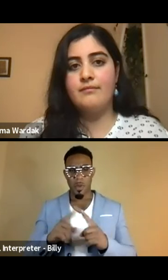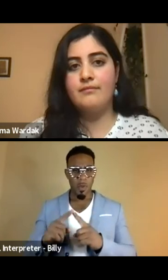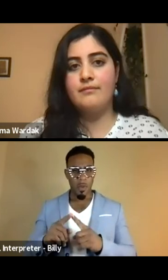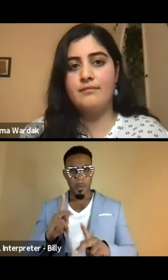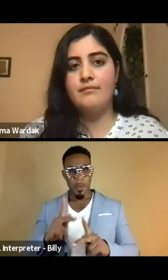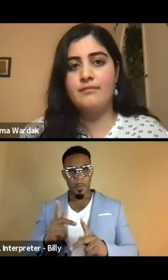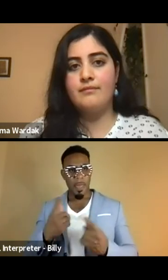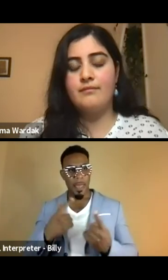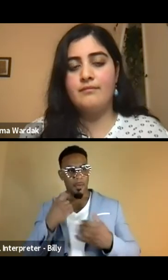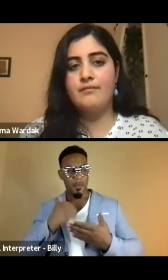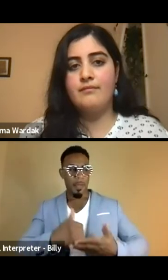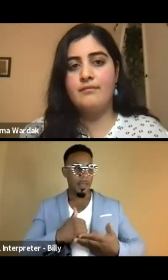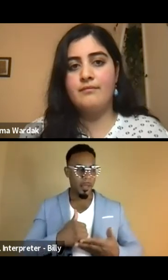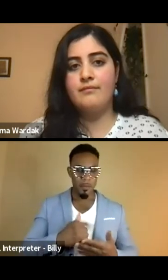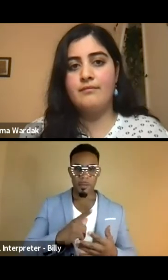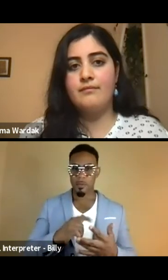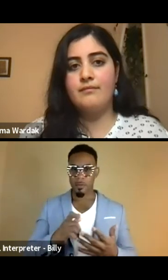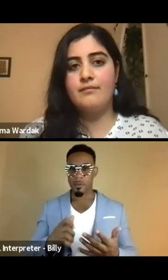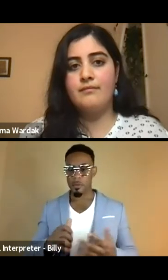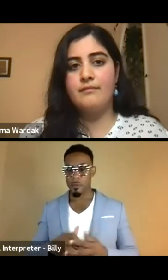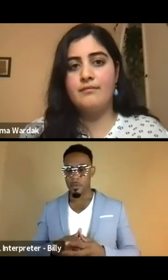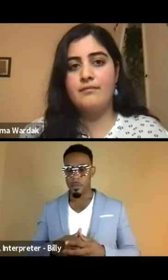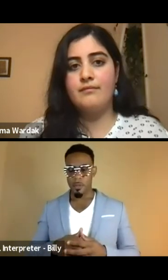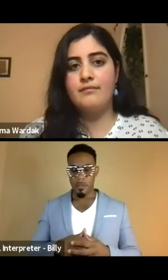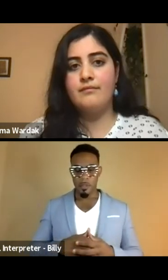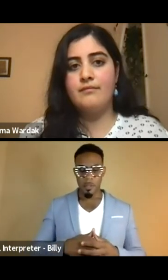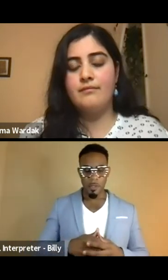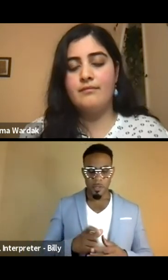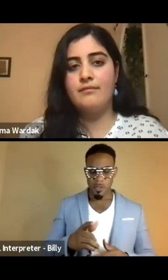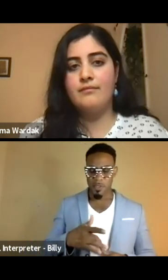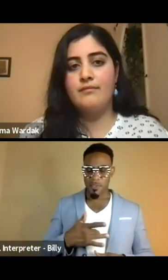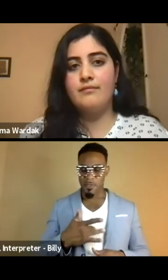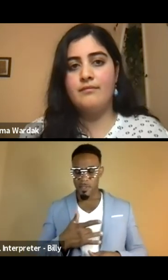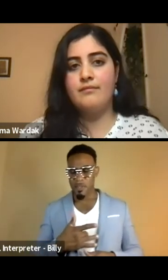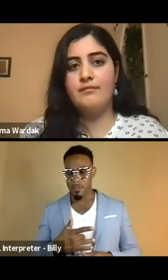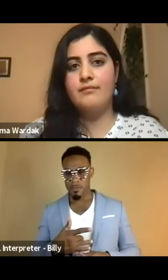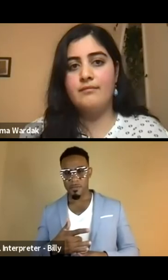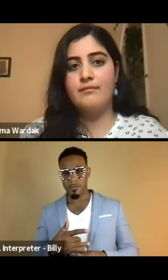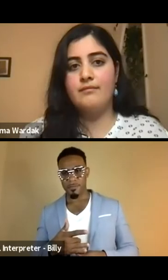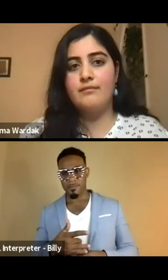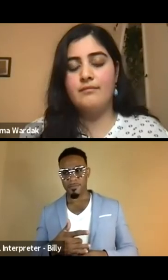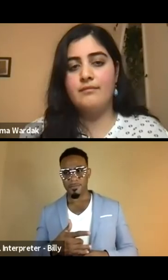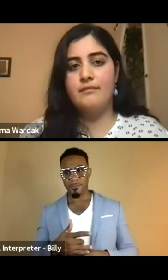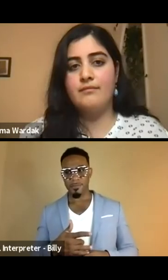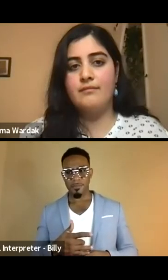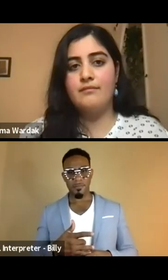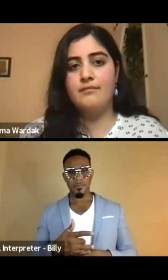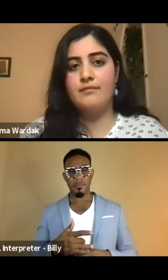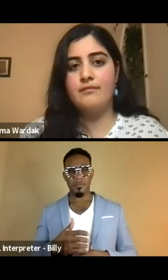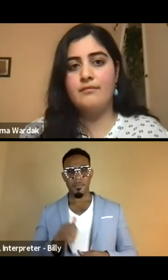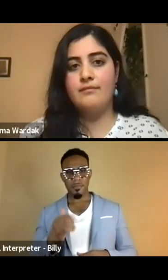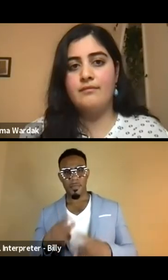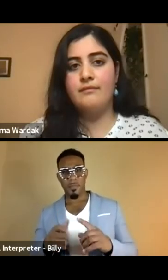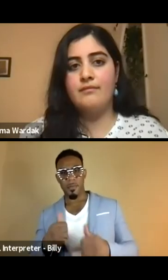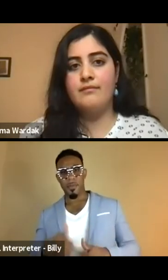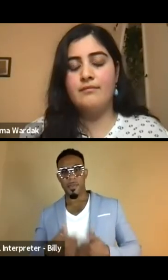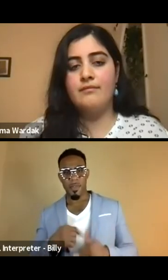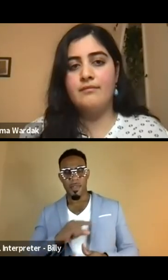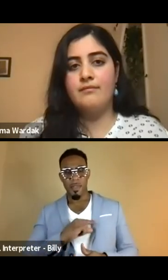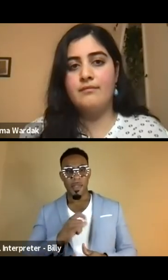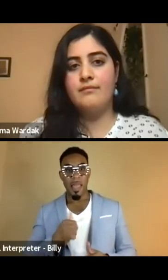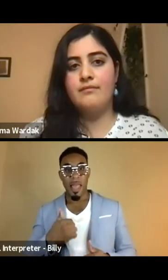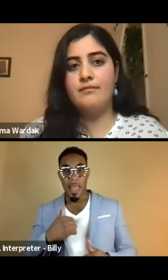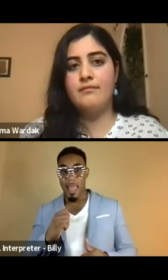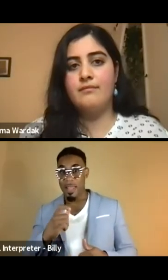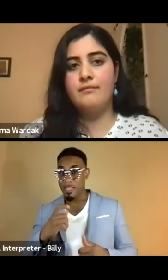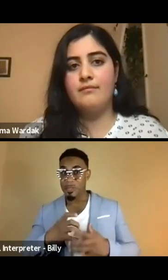people asking for help and such. And, um, you feel, uh, aside from survivor's guilt, I